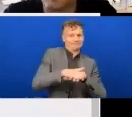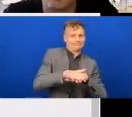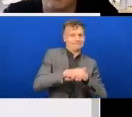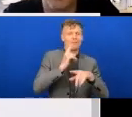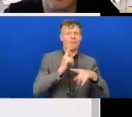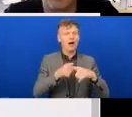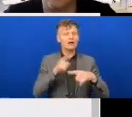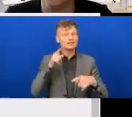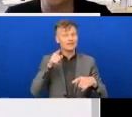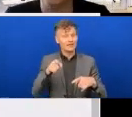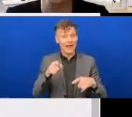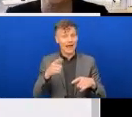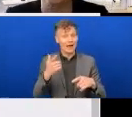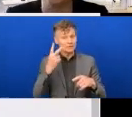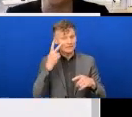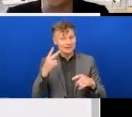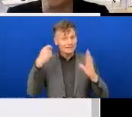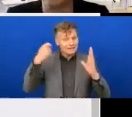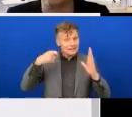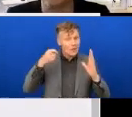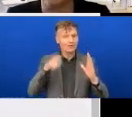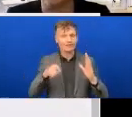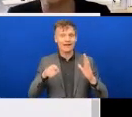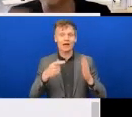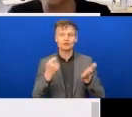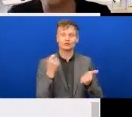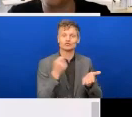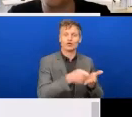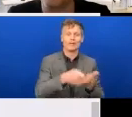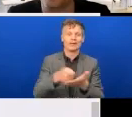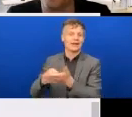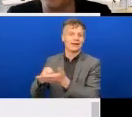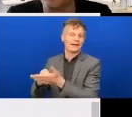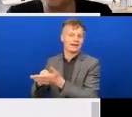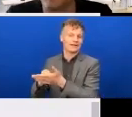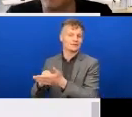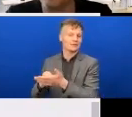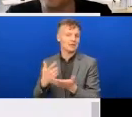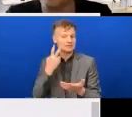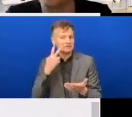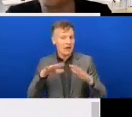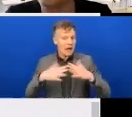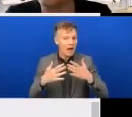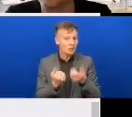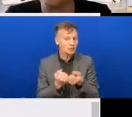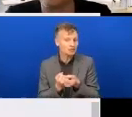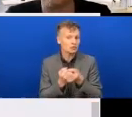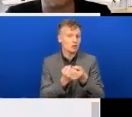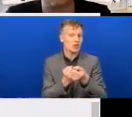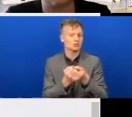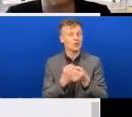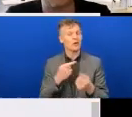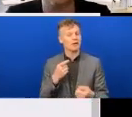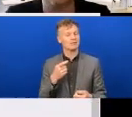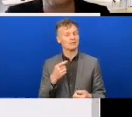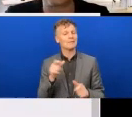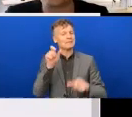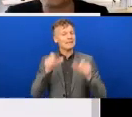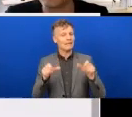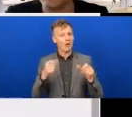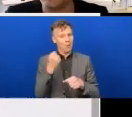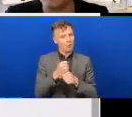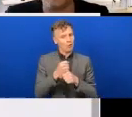looks like in supporting those individuals. So again, that will resonate for people that are in that kind of customer service facing role.